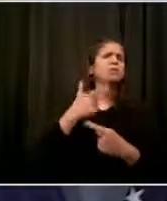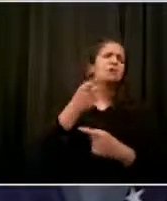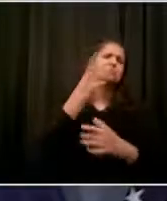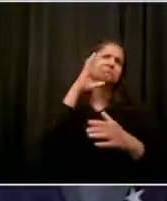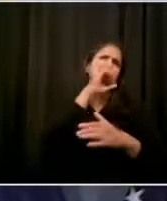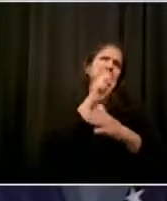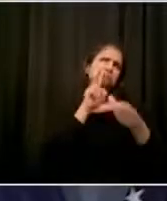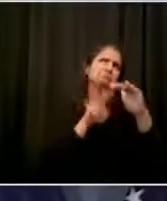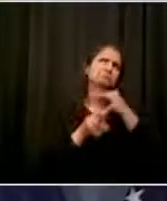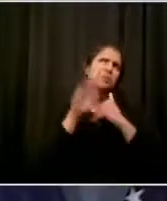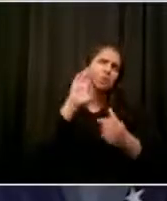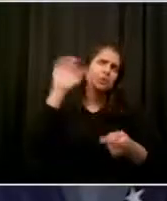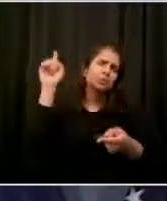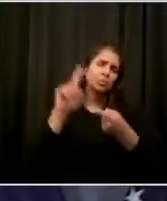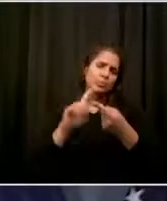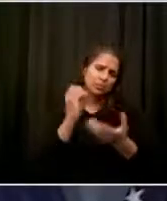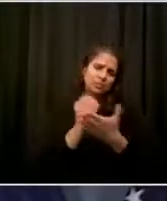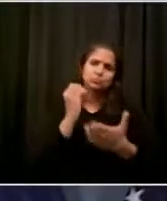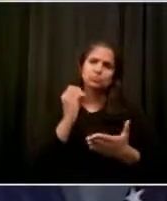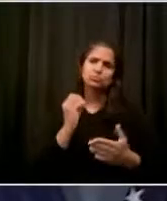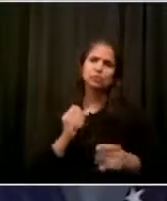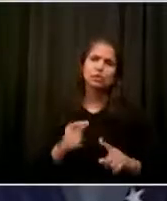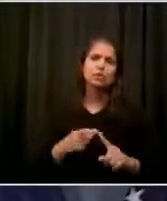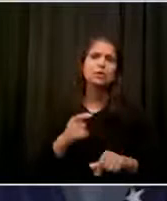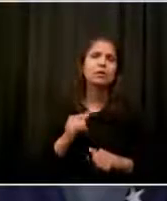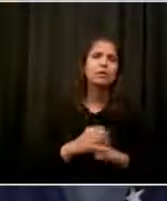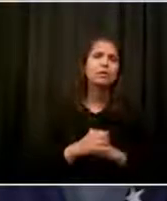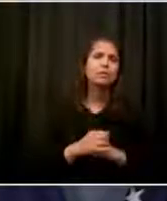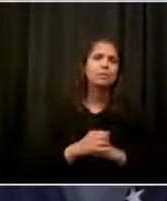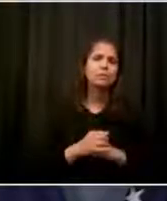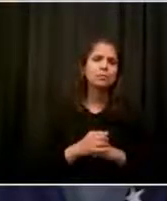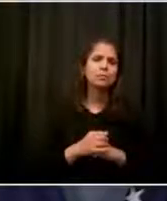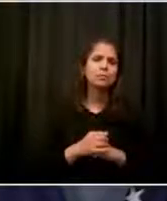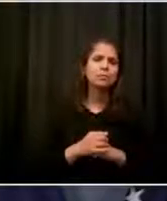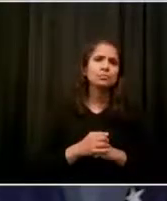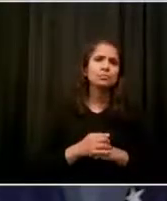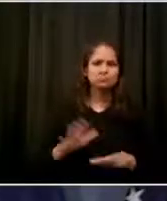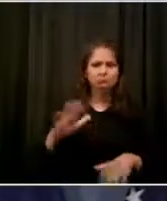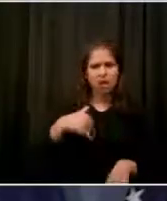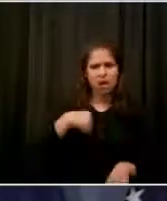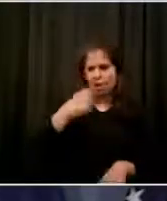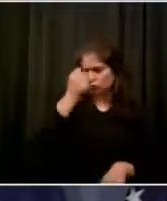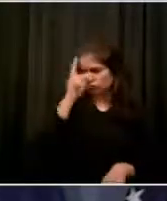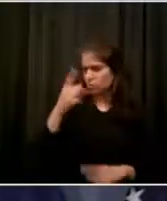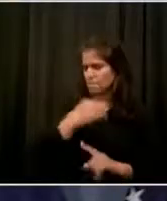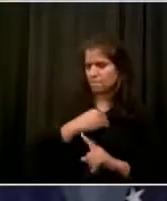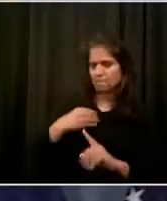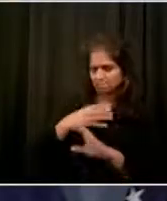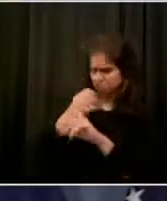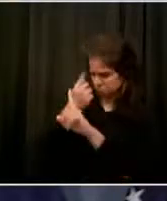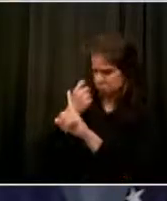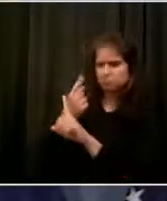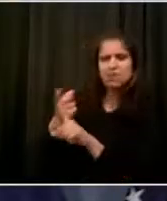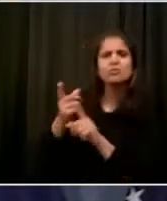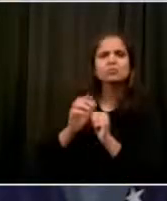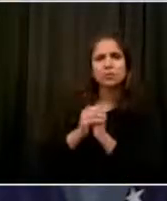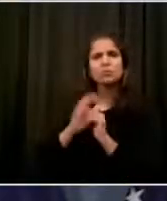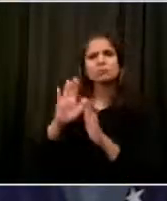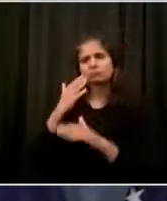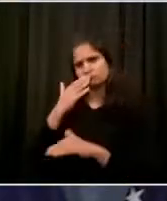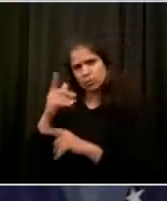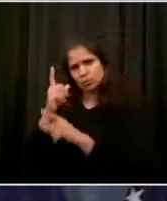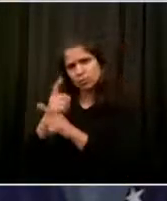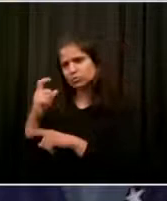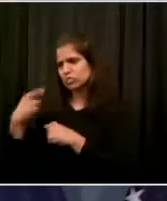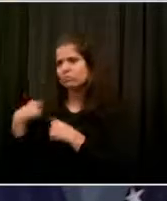question, trying to figure out how we define that. You're right that the number of cases is